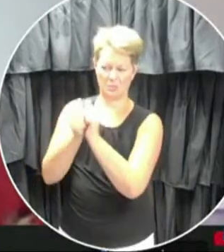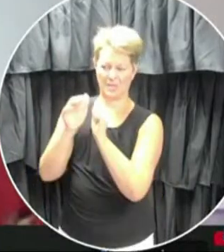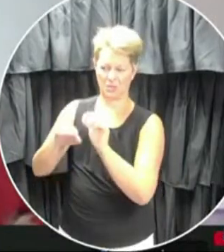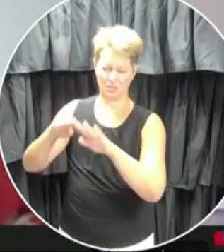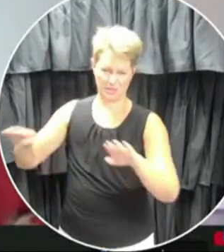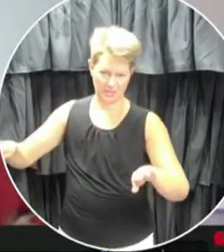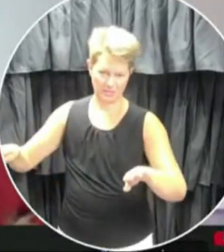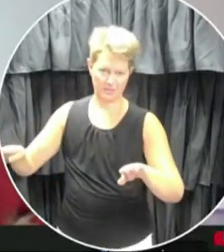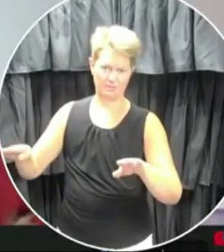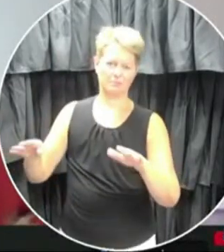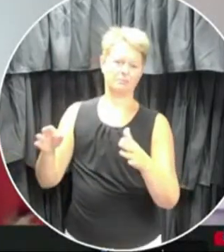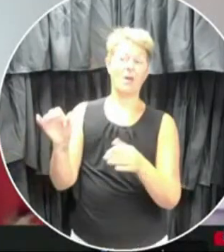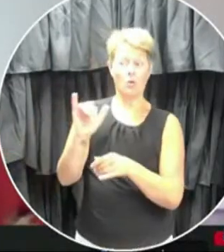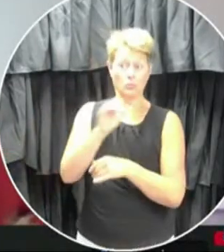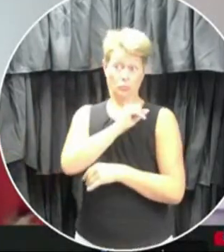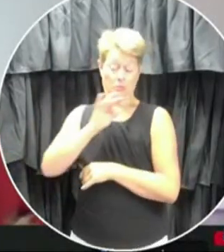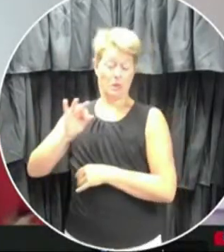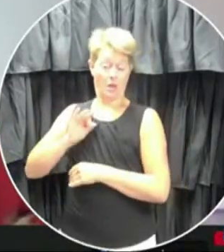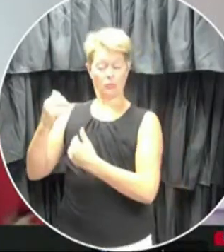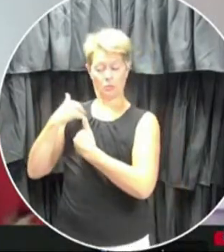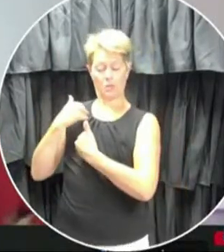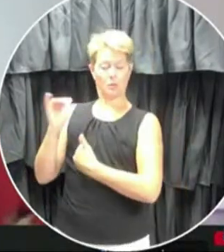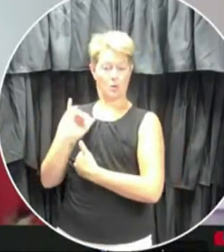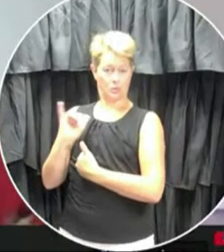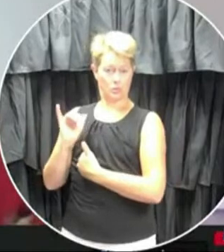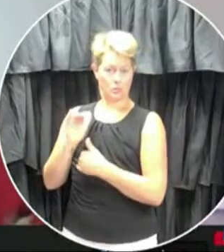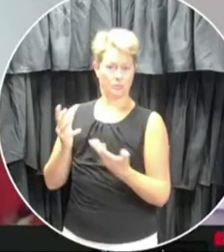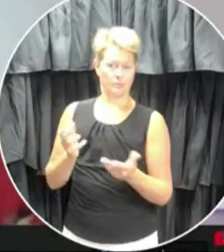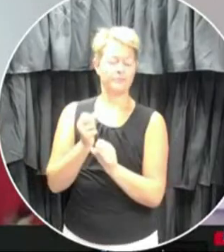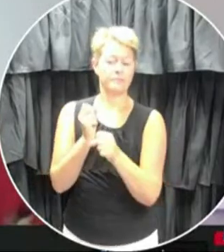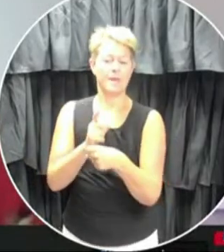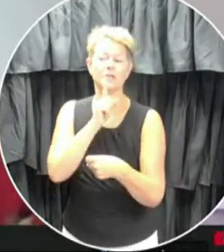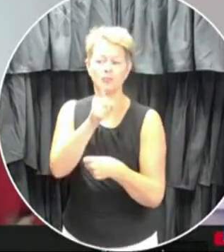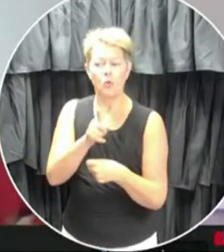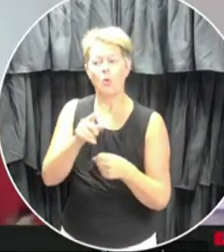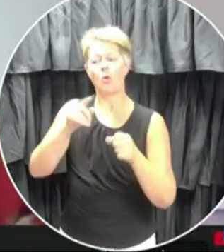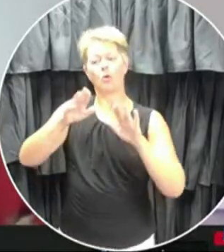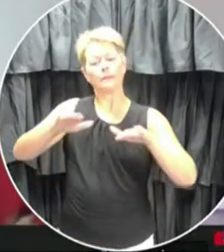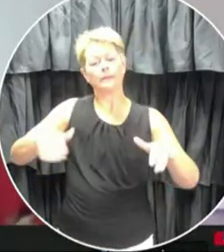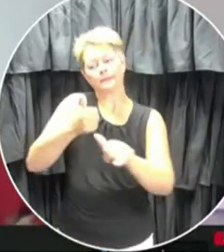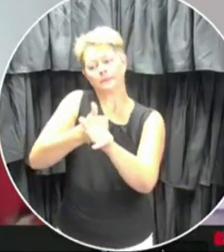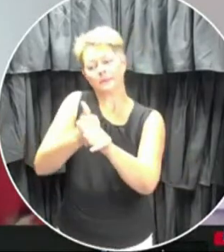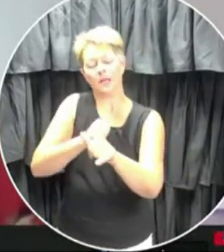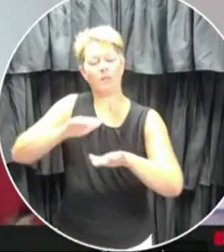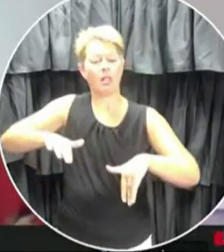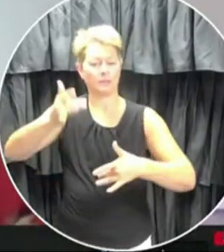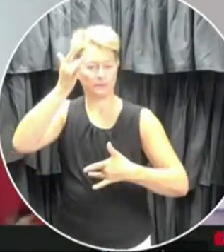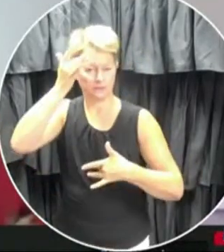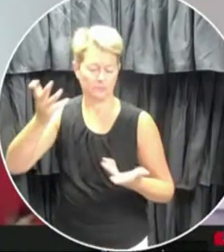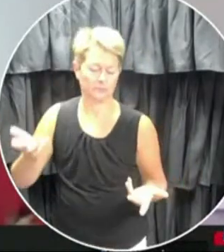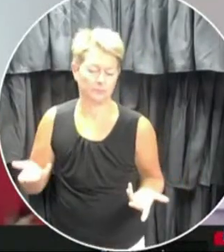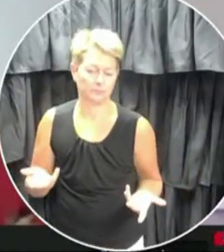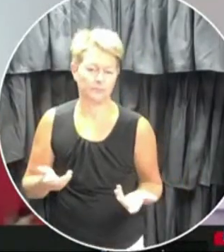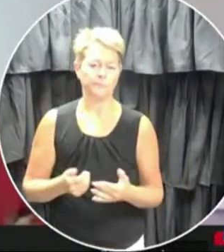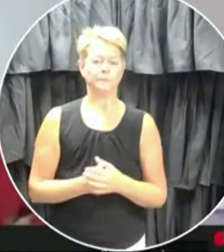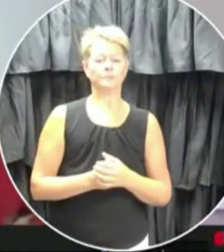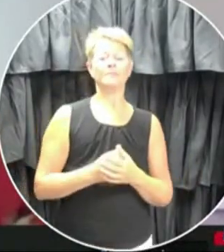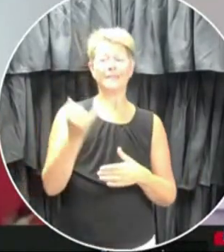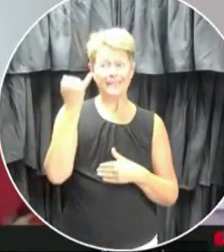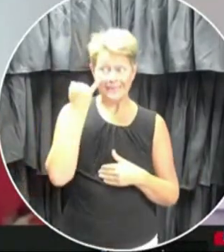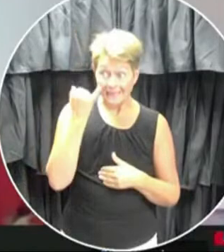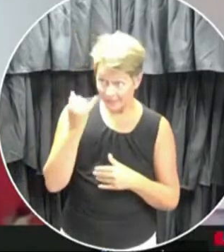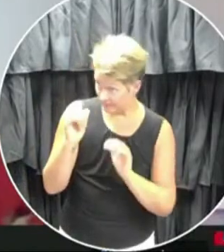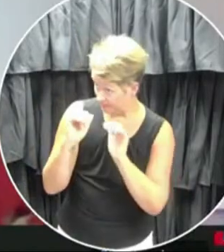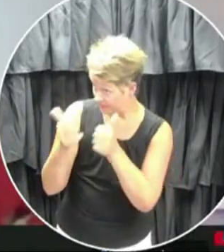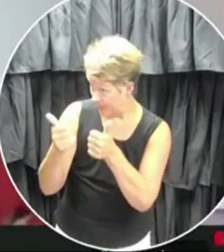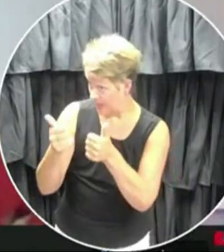staff as well, to ensure that they don't meet any of the criteria there on the tool. And if they don't,